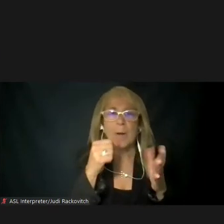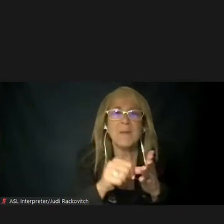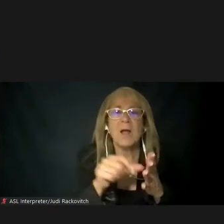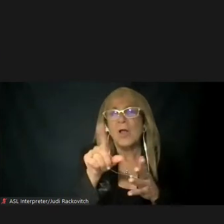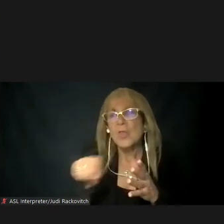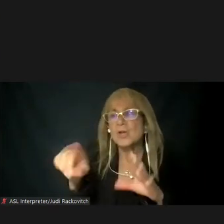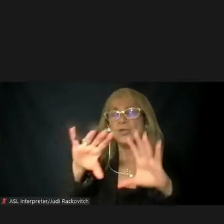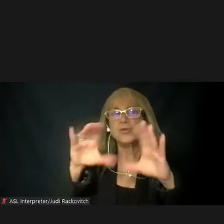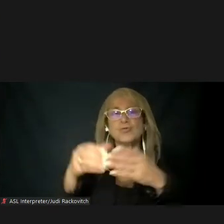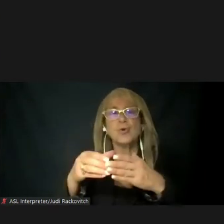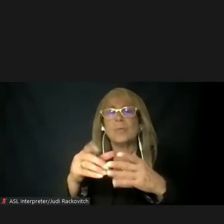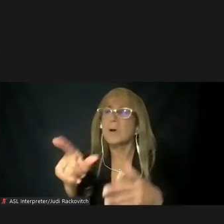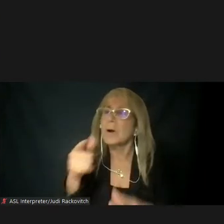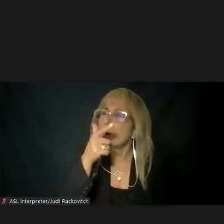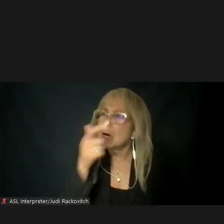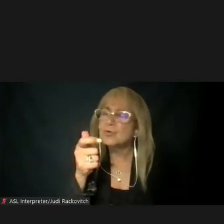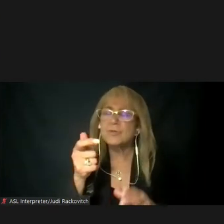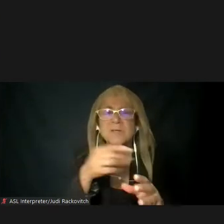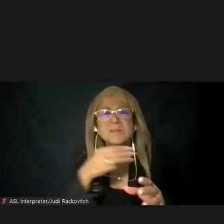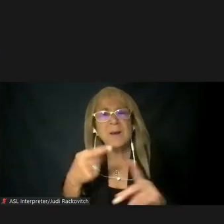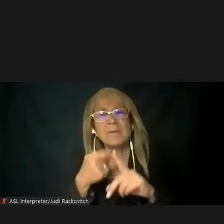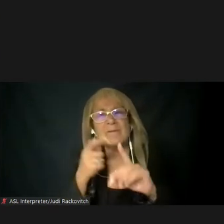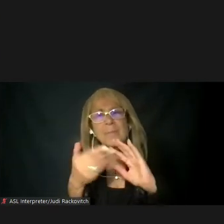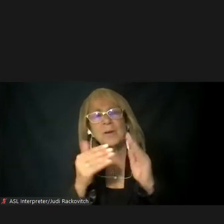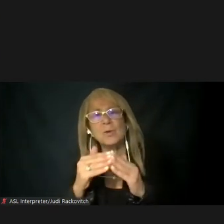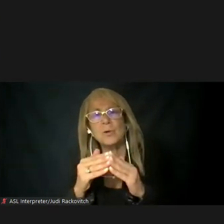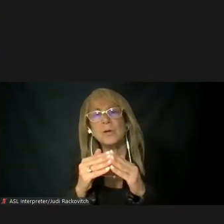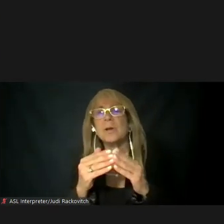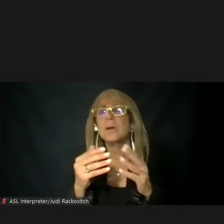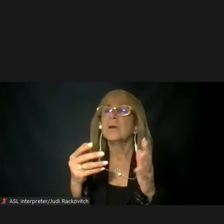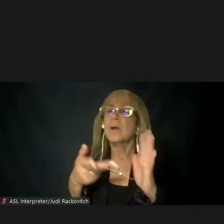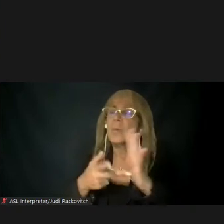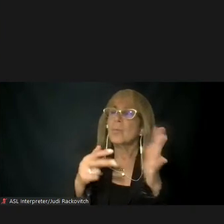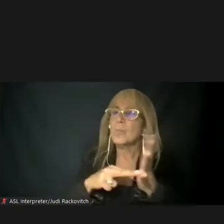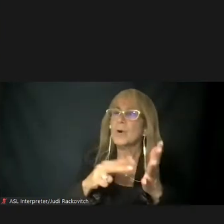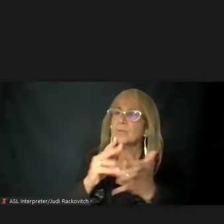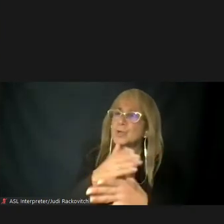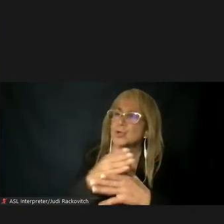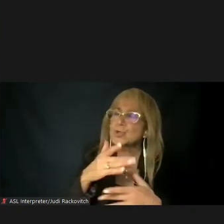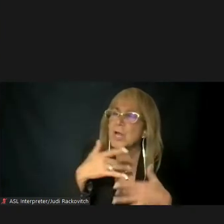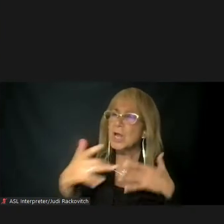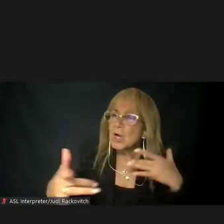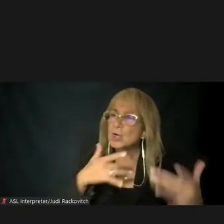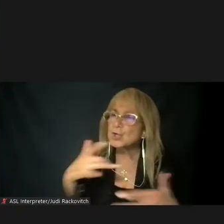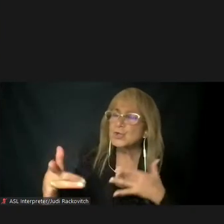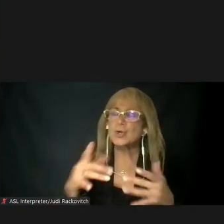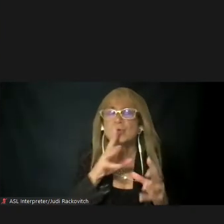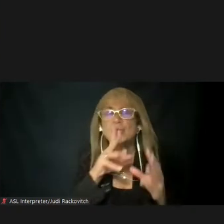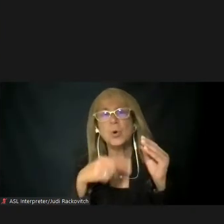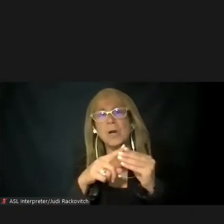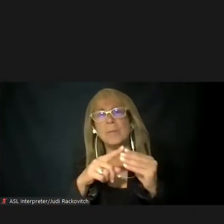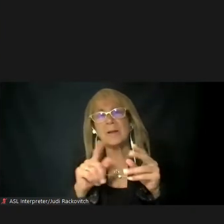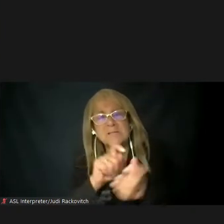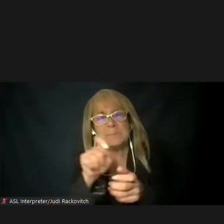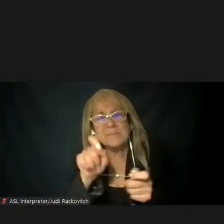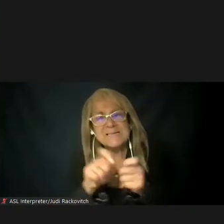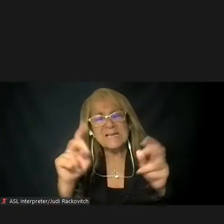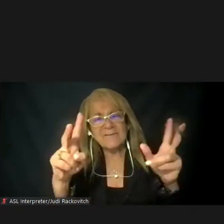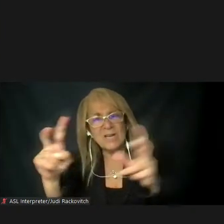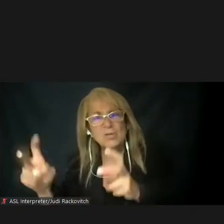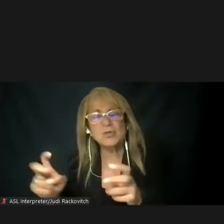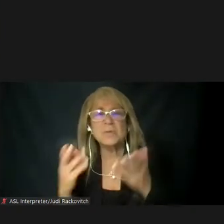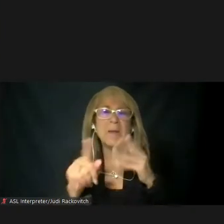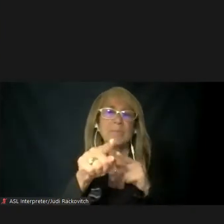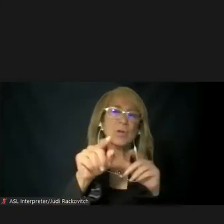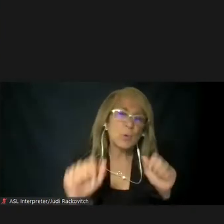members of the community, and the purpose is to share concerns and request discussion on particular issues as appropriate. You may suggest yourself or someone